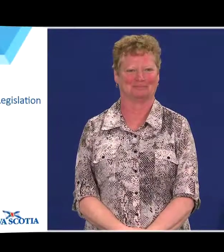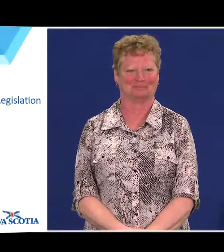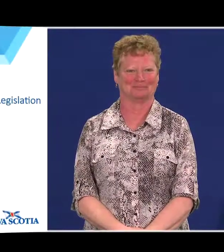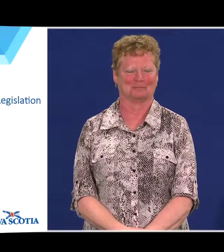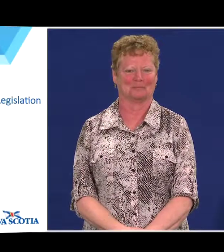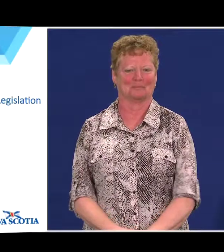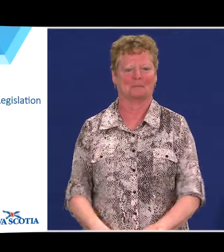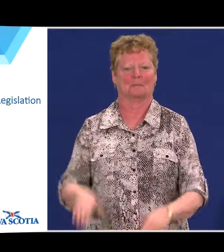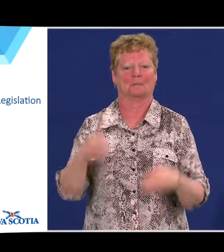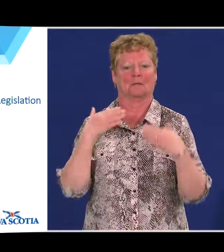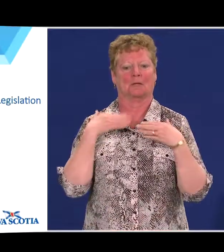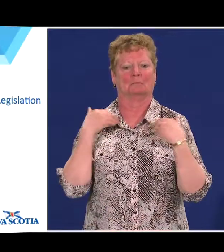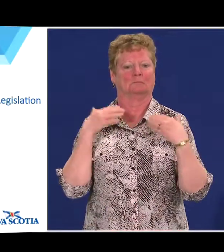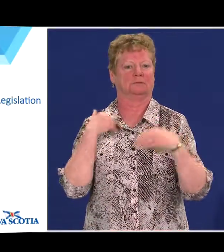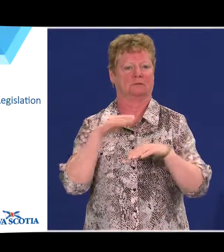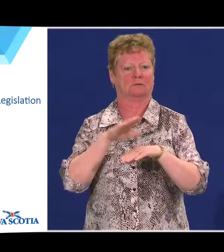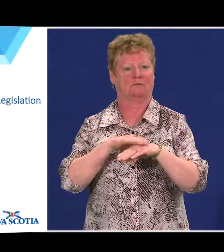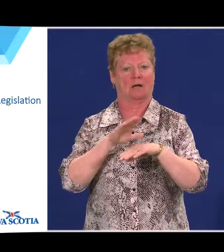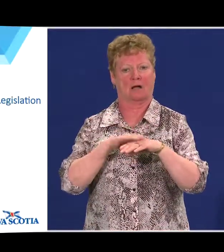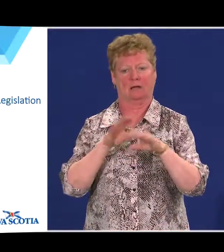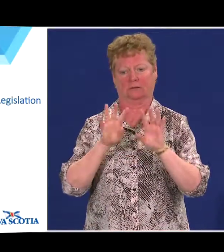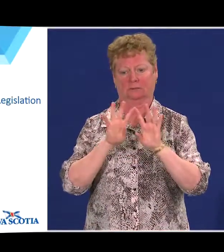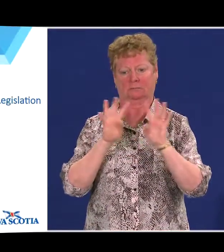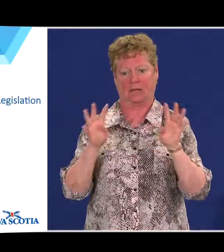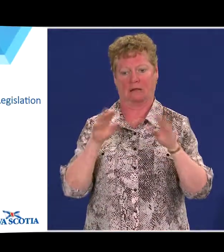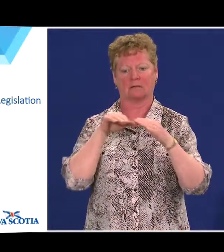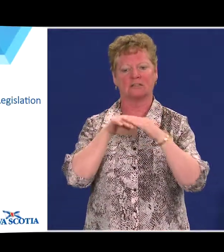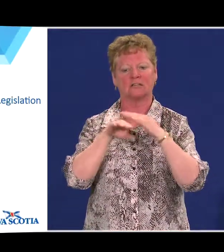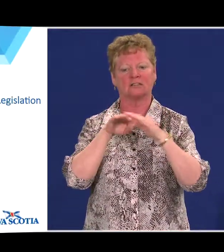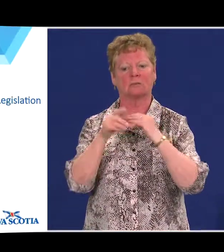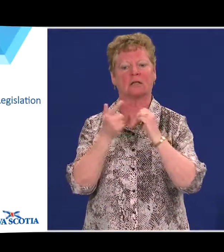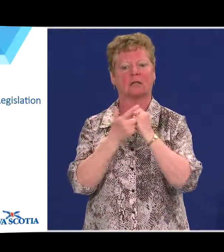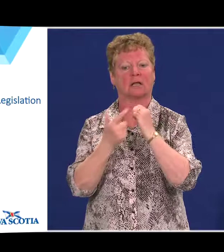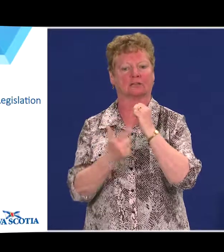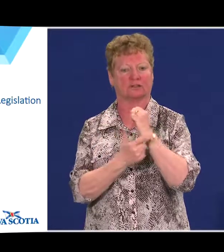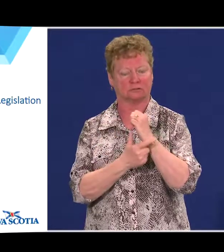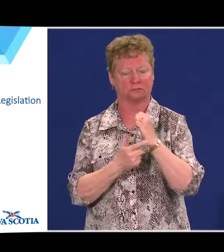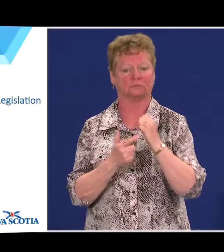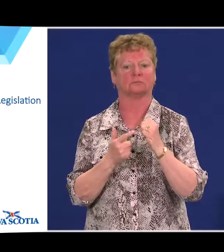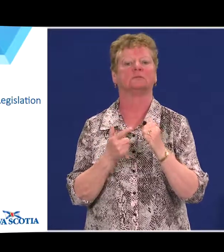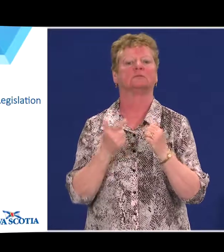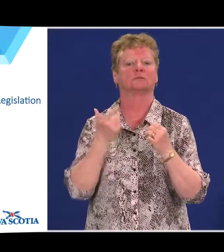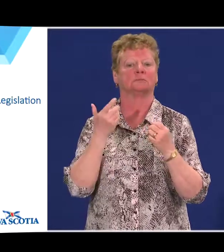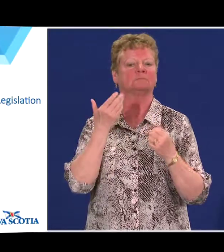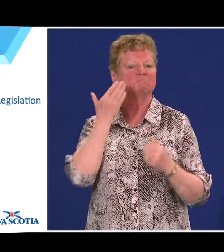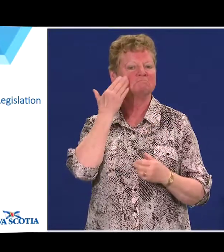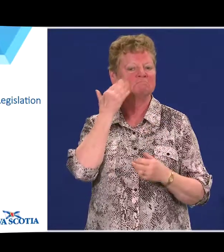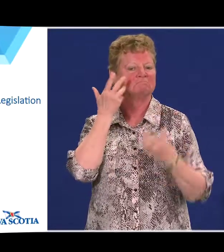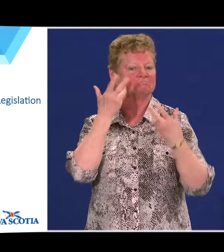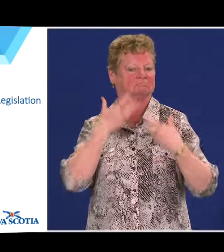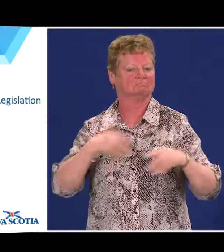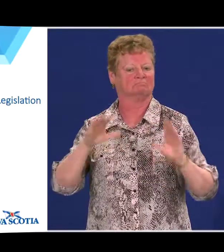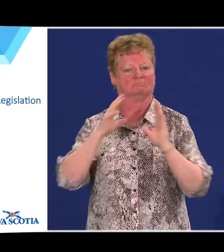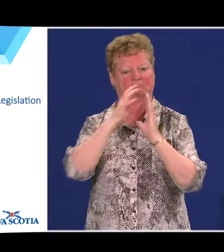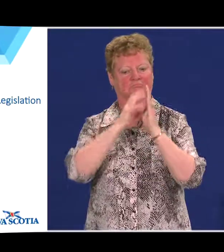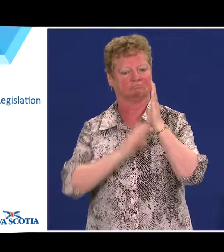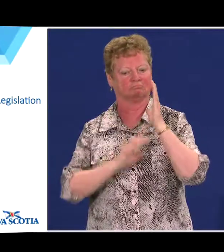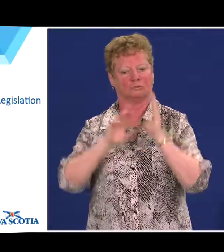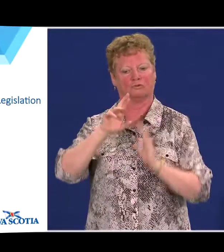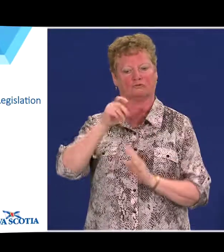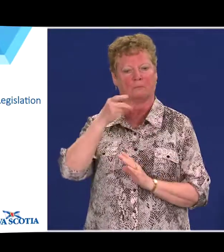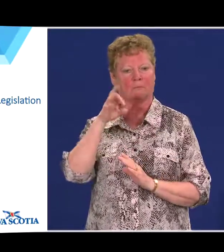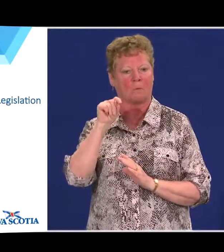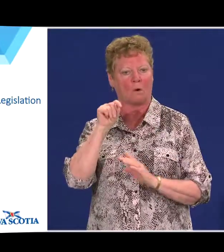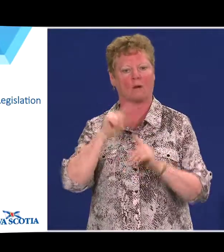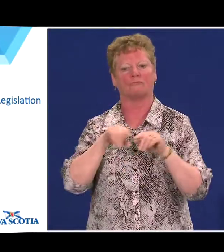The Minister's Advisory Panel on Accessibility Legislation has just completed its report and recommendations